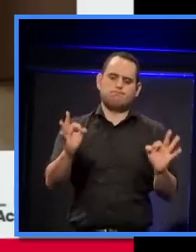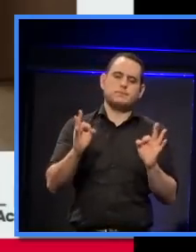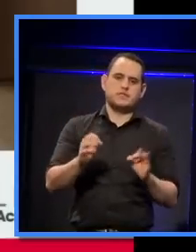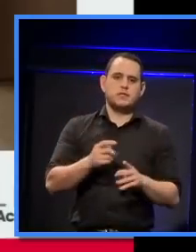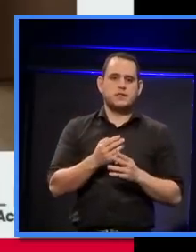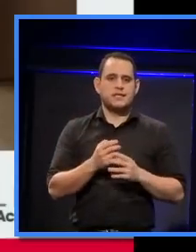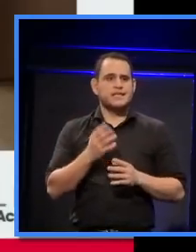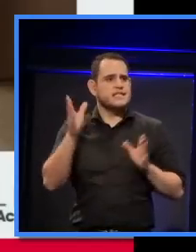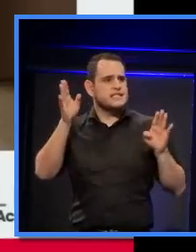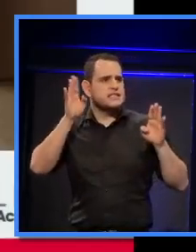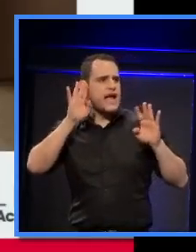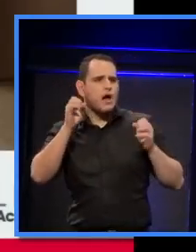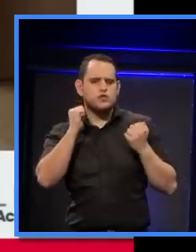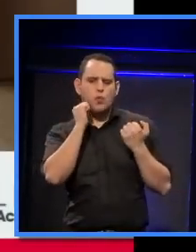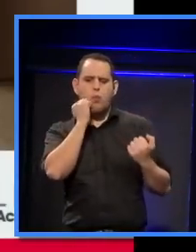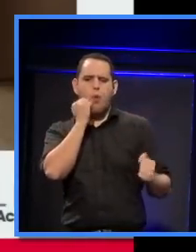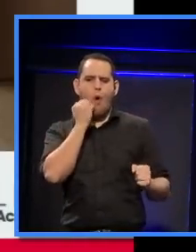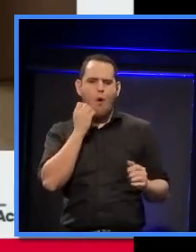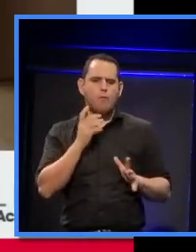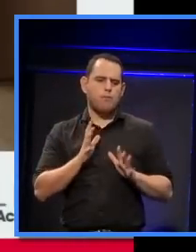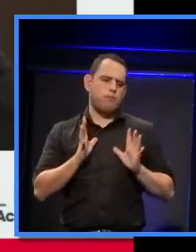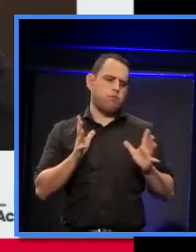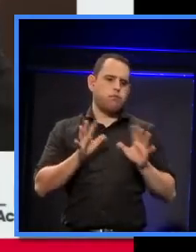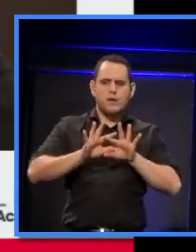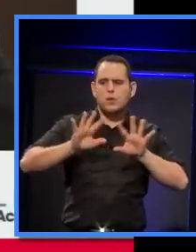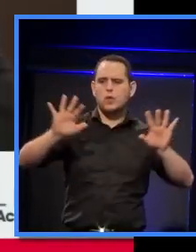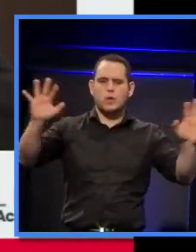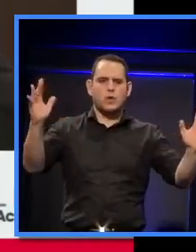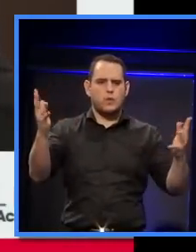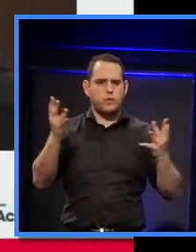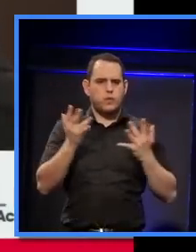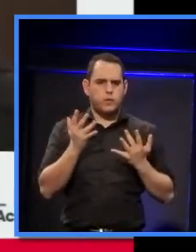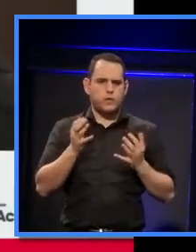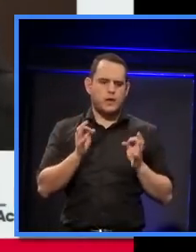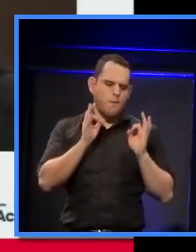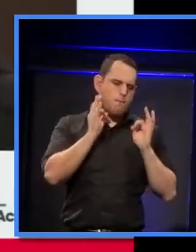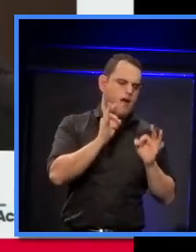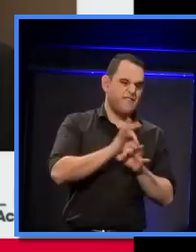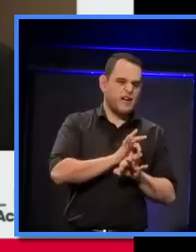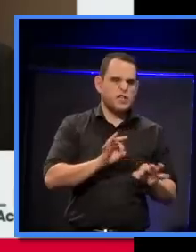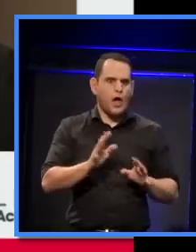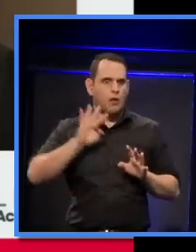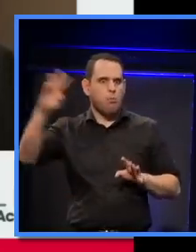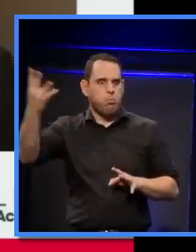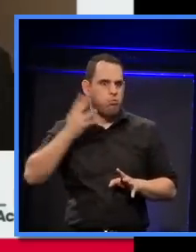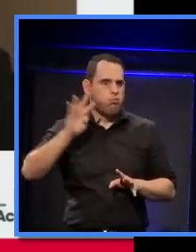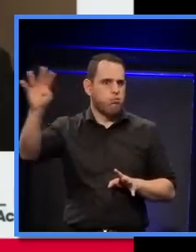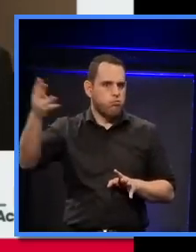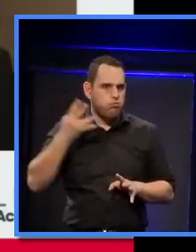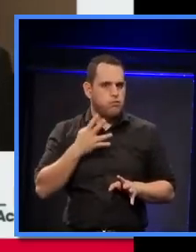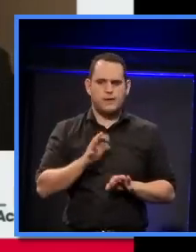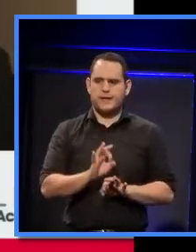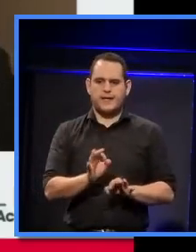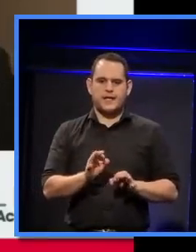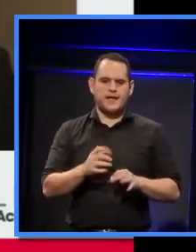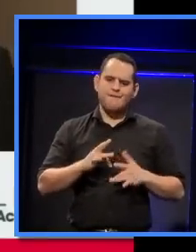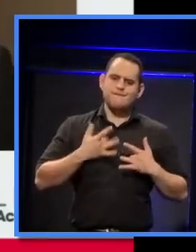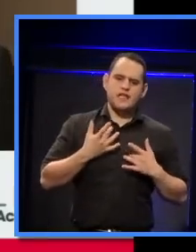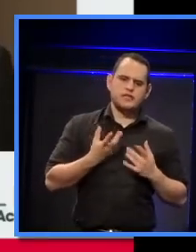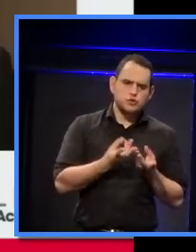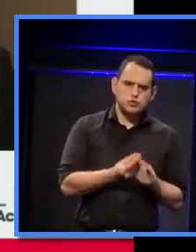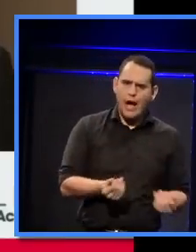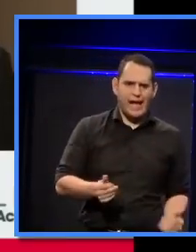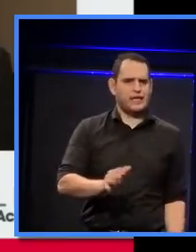is warm, there is enough reverb, it's not too reverberant, most importantly, it's not dry,